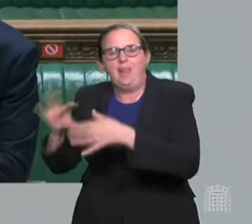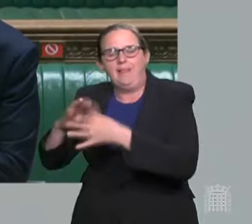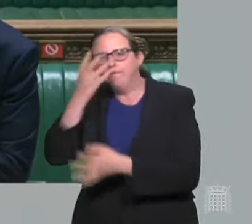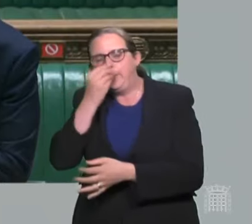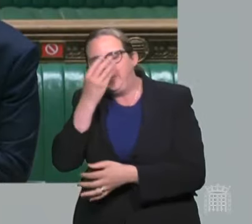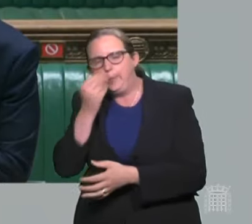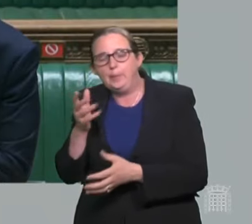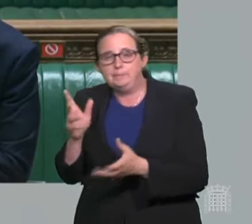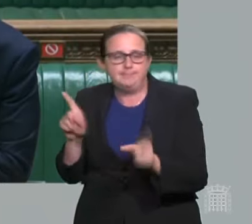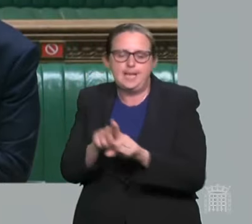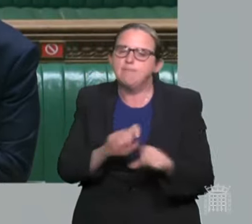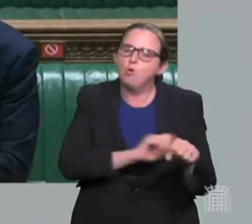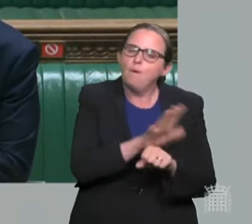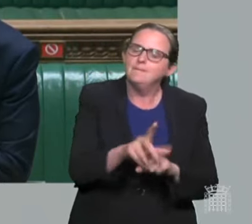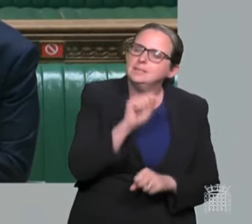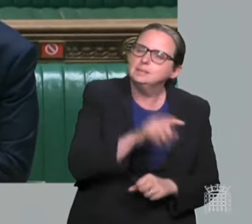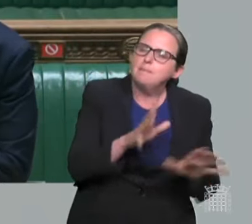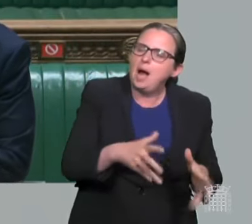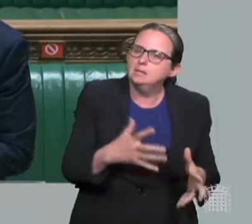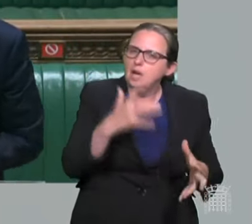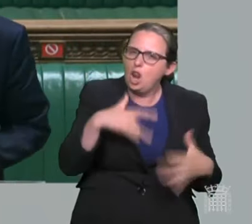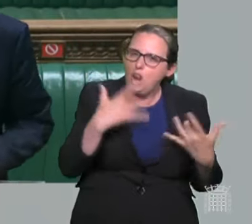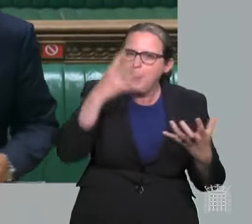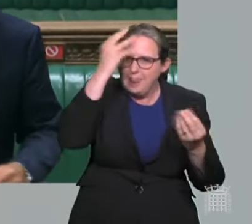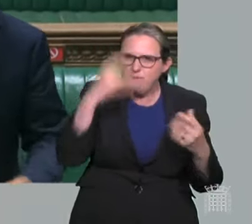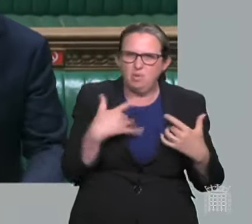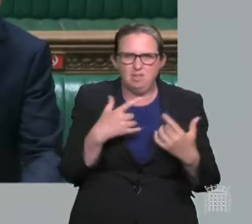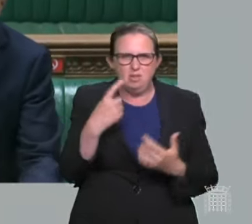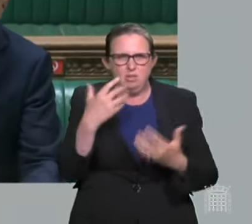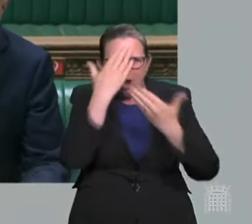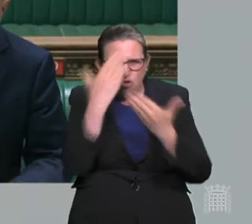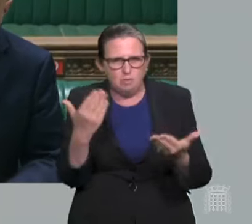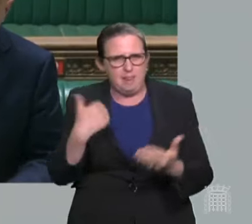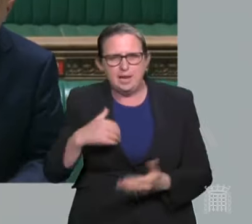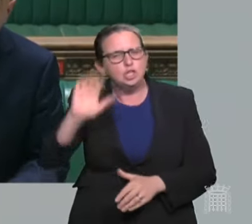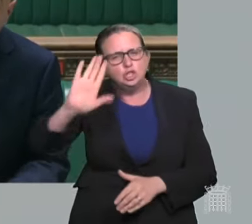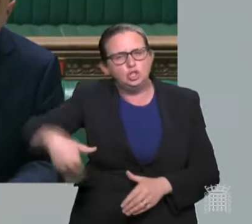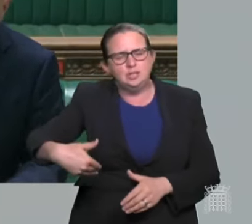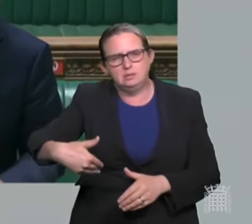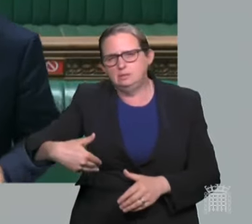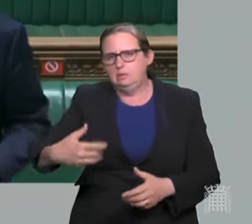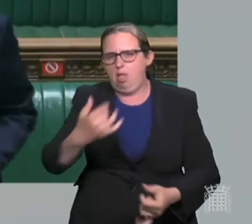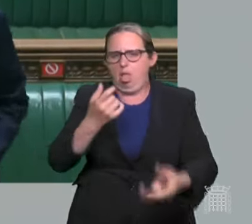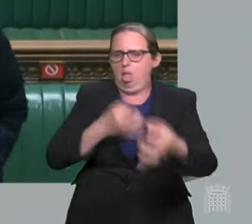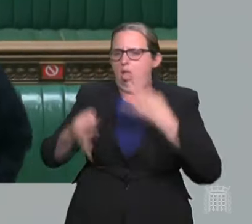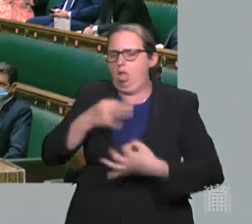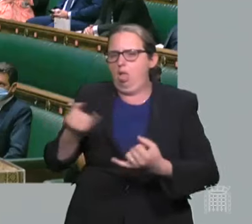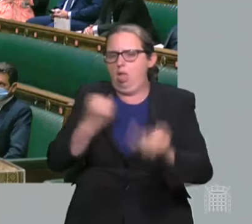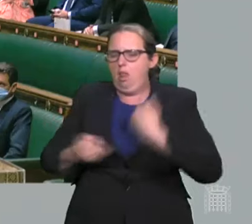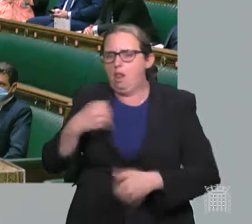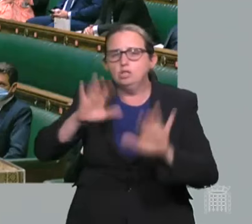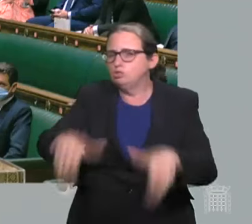we have to learn to live with COVID. The honourable lady should reflect on what she said and stop playing political football with this serious issue.